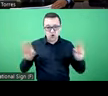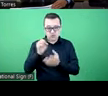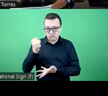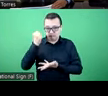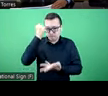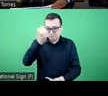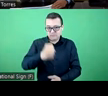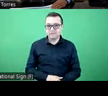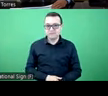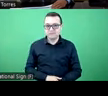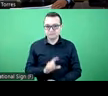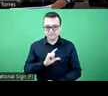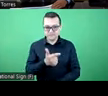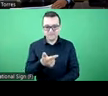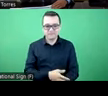of this financing.